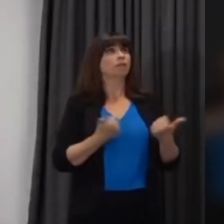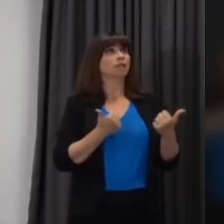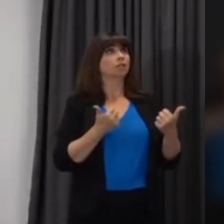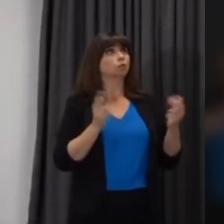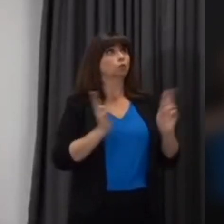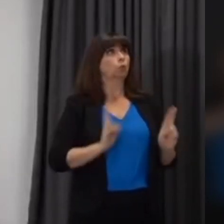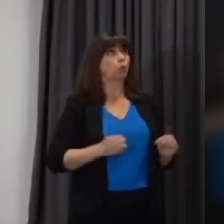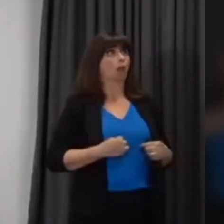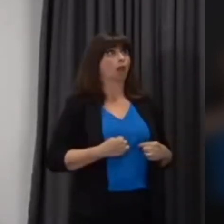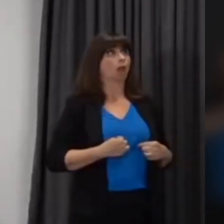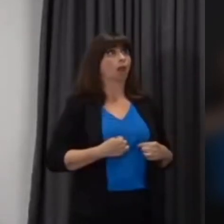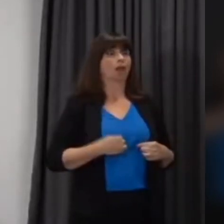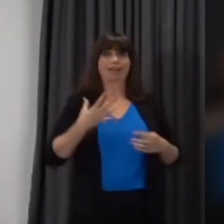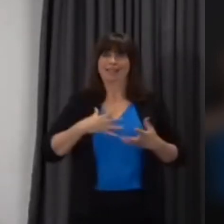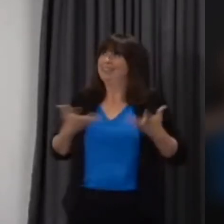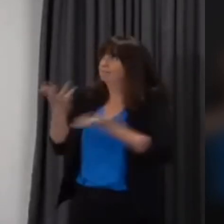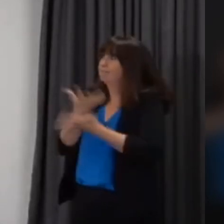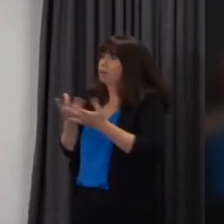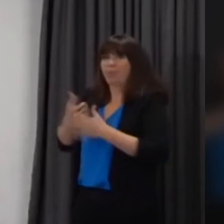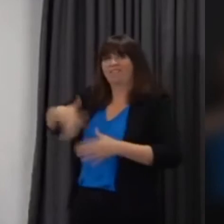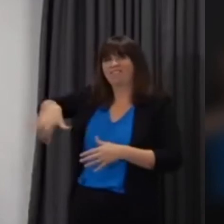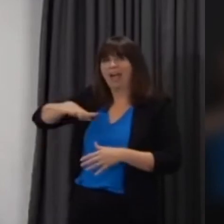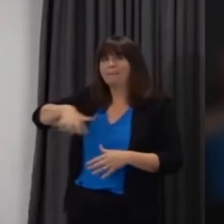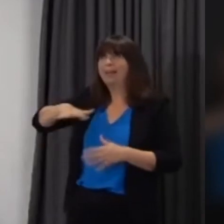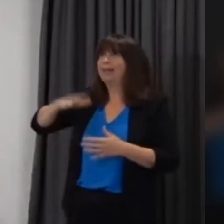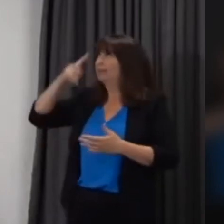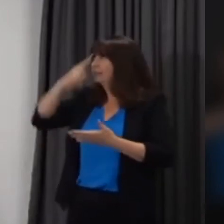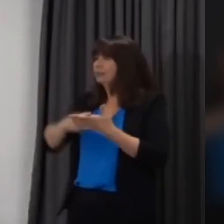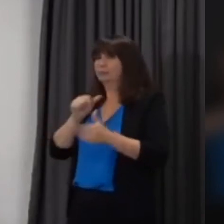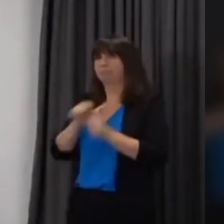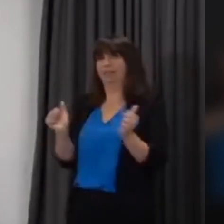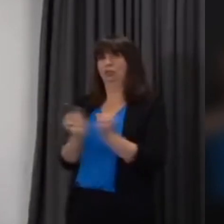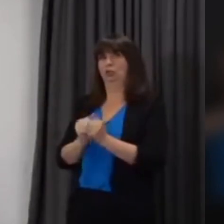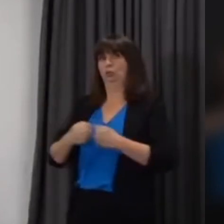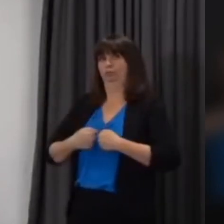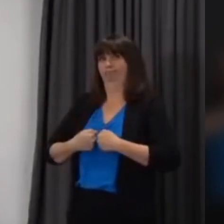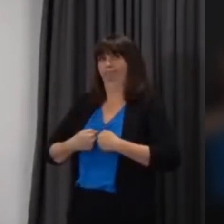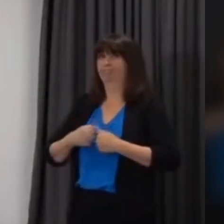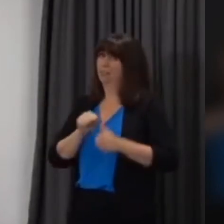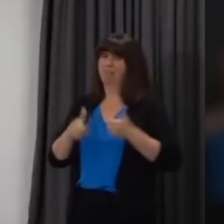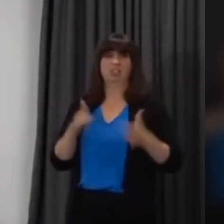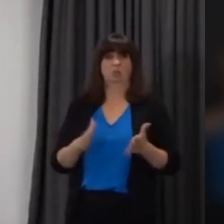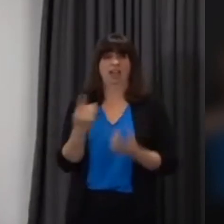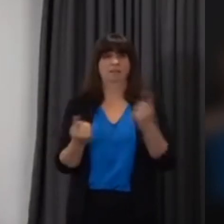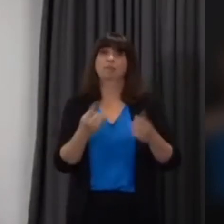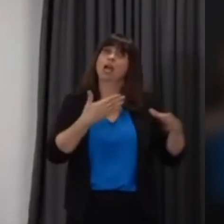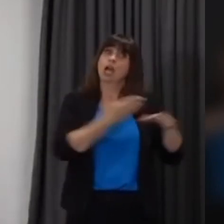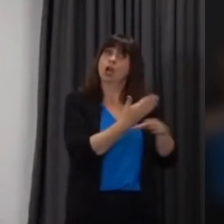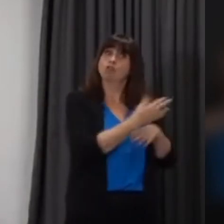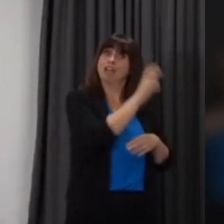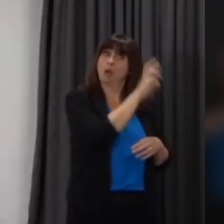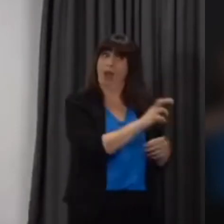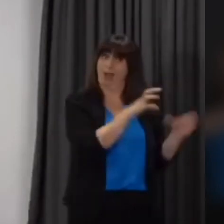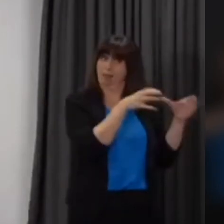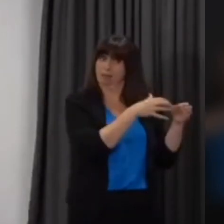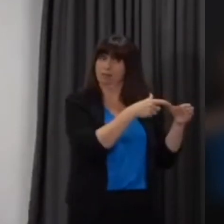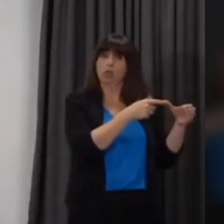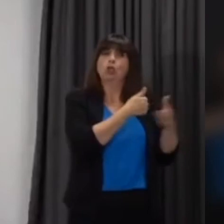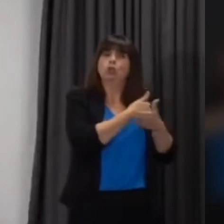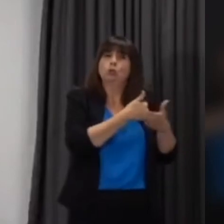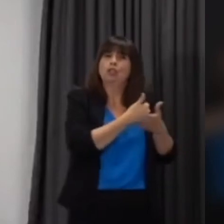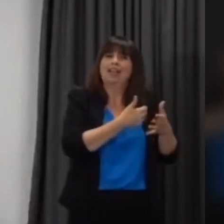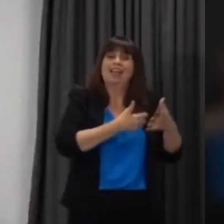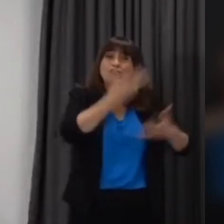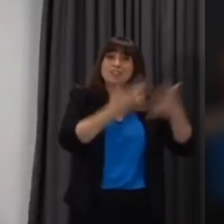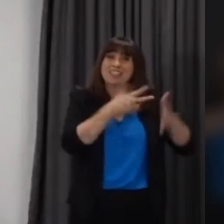university that they want to go to what's really important to me is that we're seeing a shift of resources in careers wales traditionally on results day